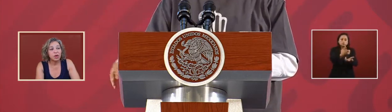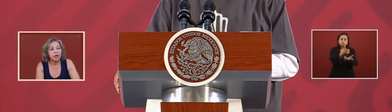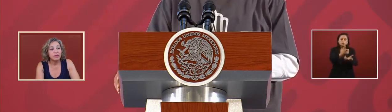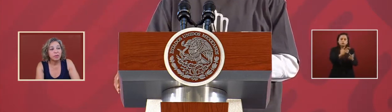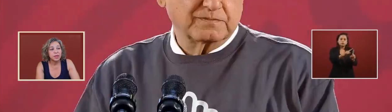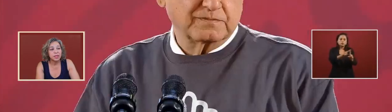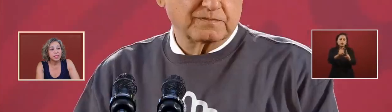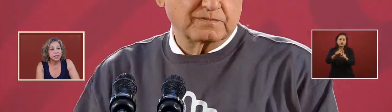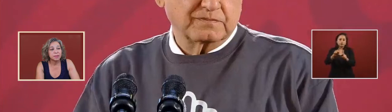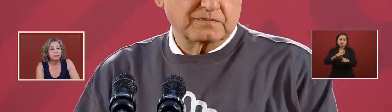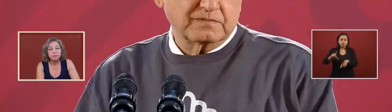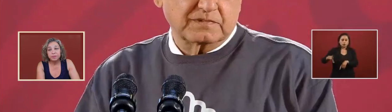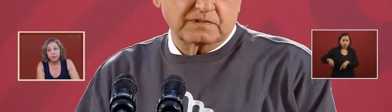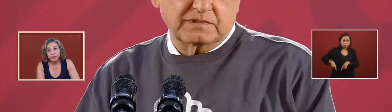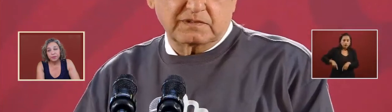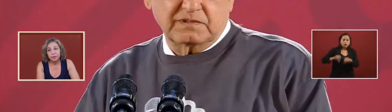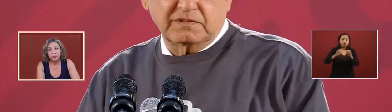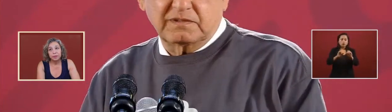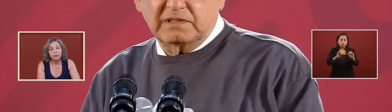governments